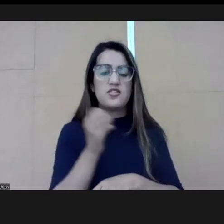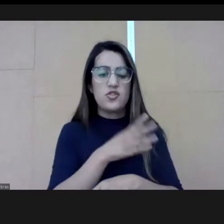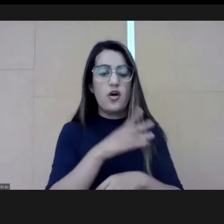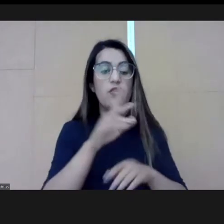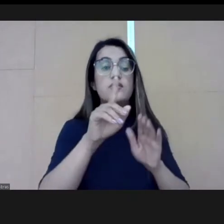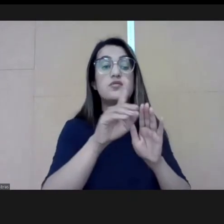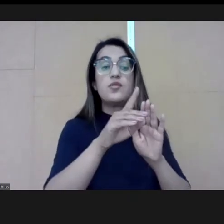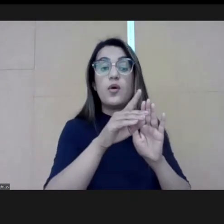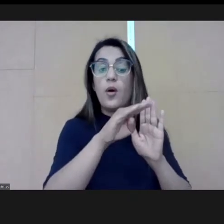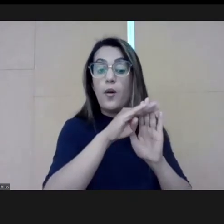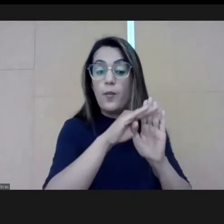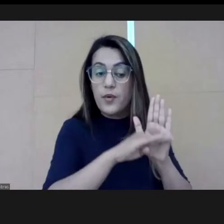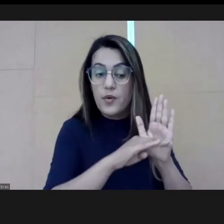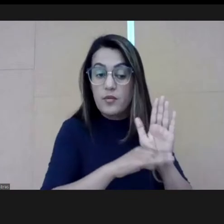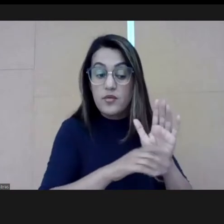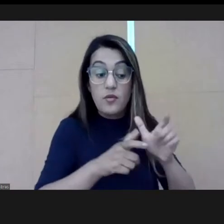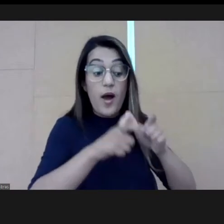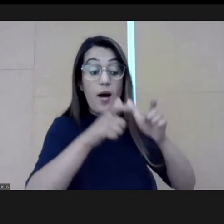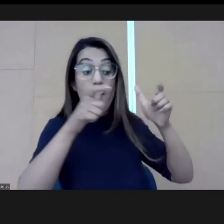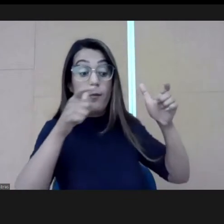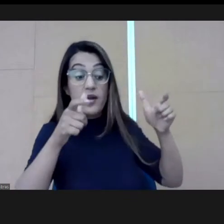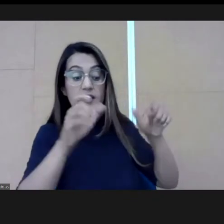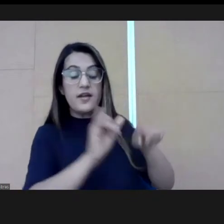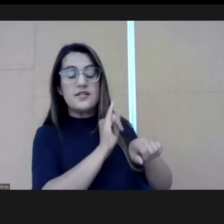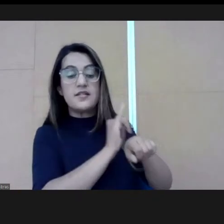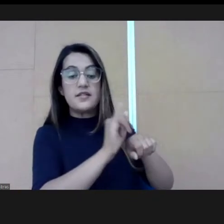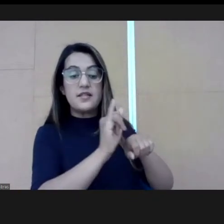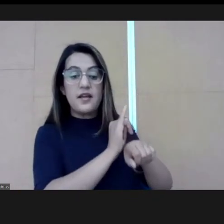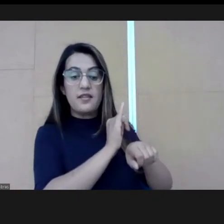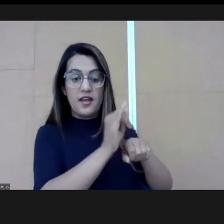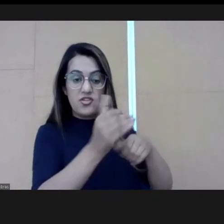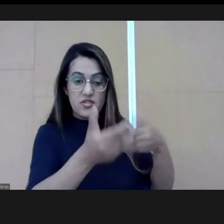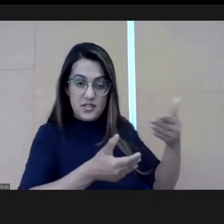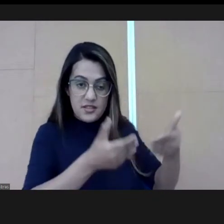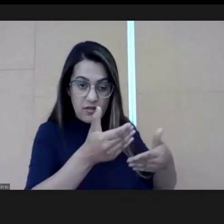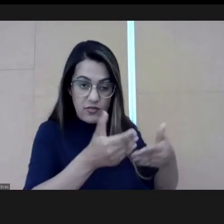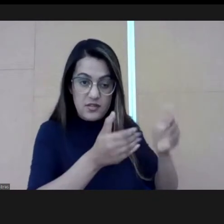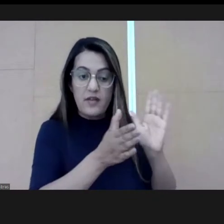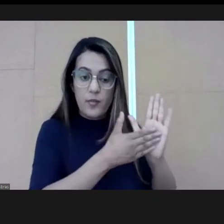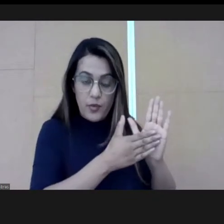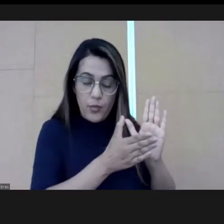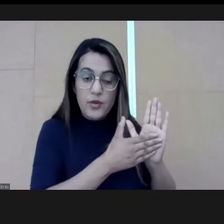programs. And then, we expanded these resources.